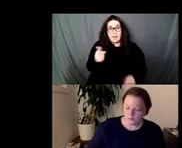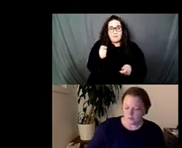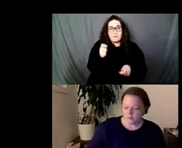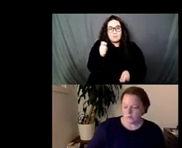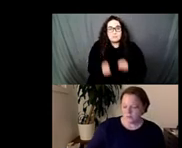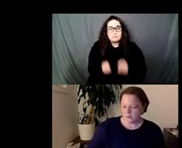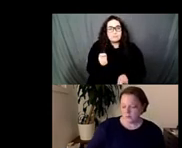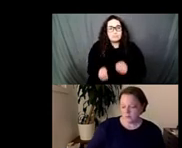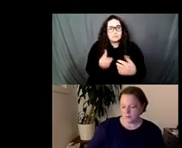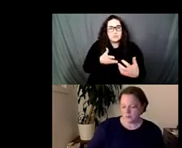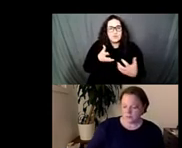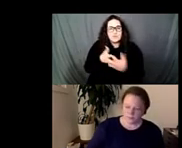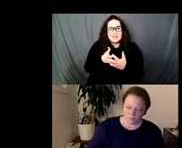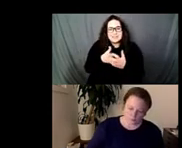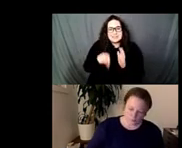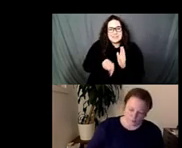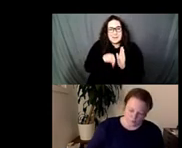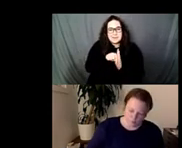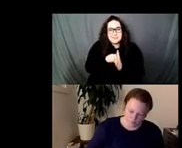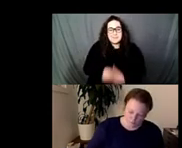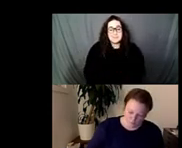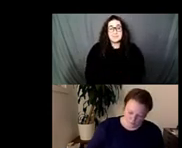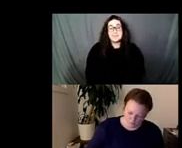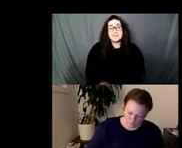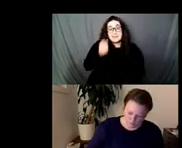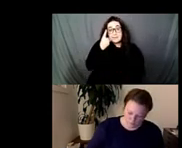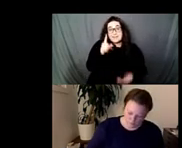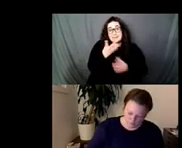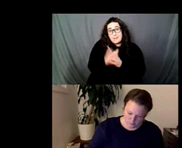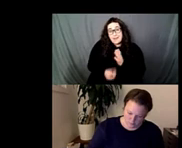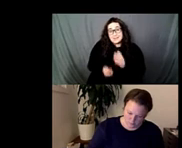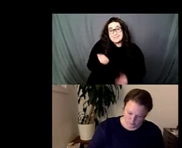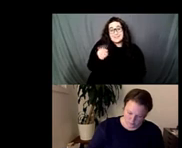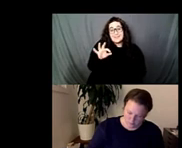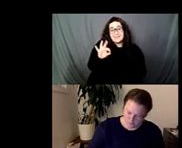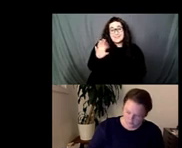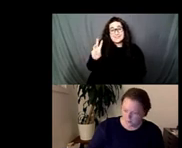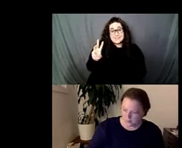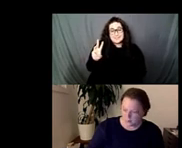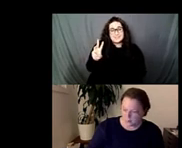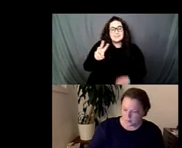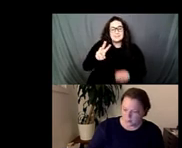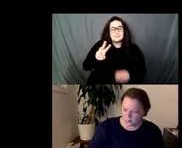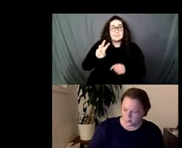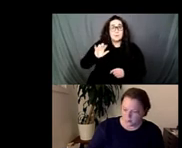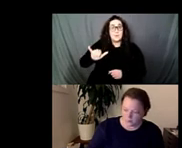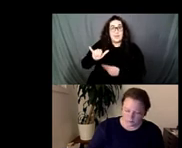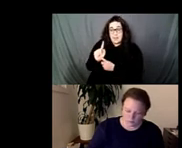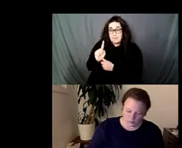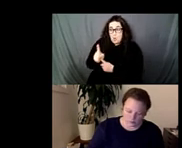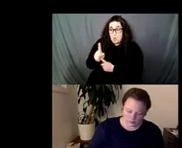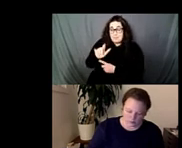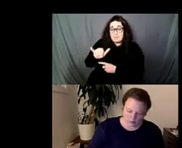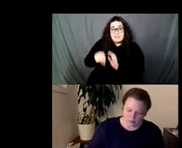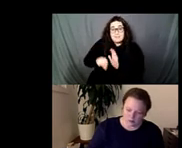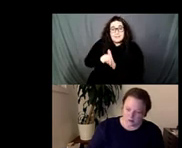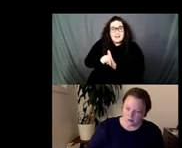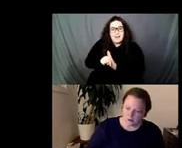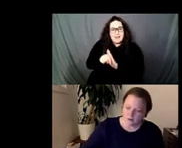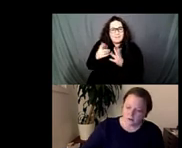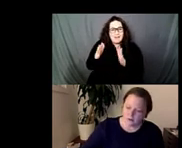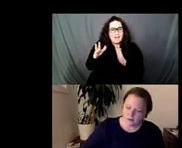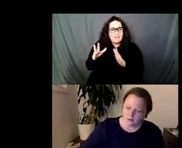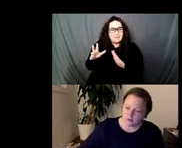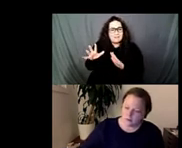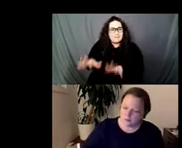we've sort of frozen him in that moment which means even some of the strategies that he carried out have been frozen in that moment like I wonder whether the